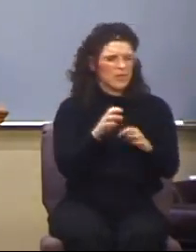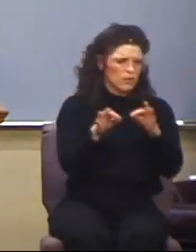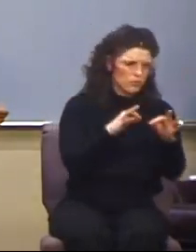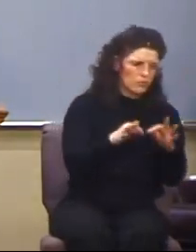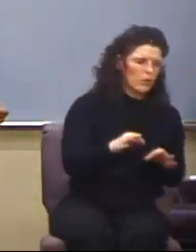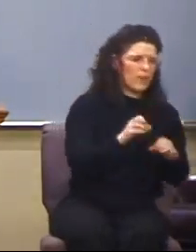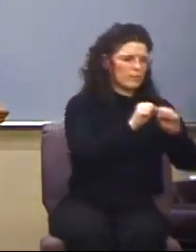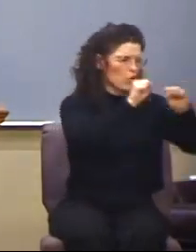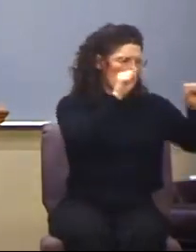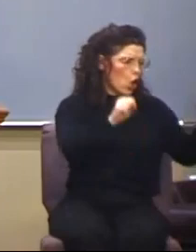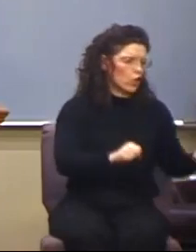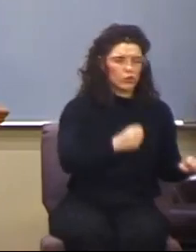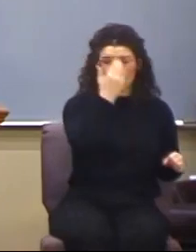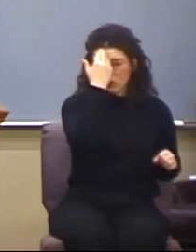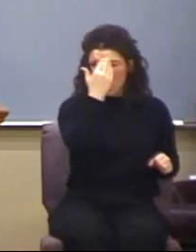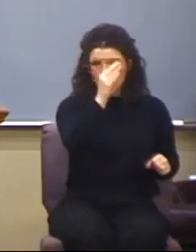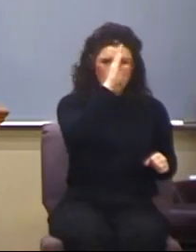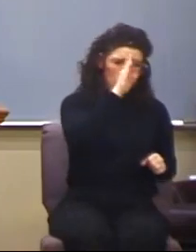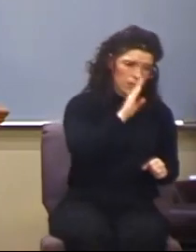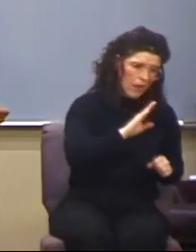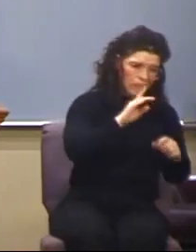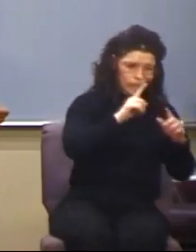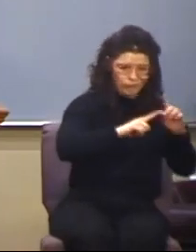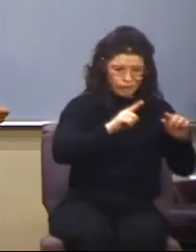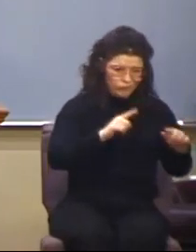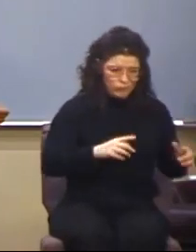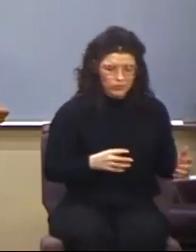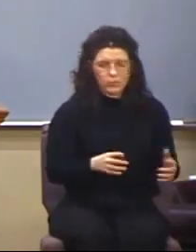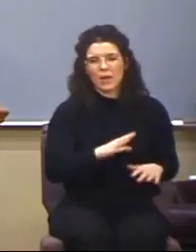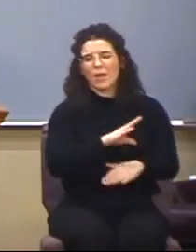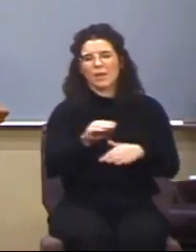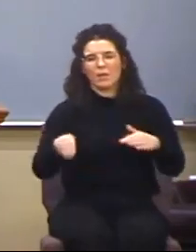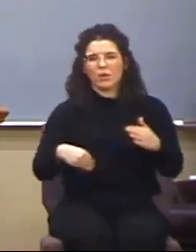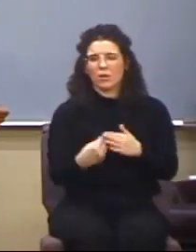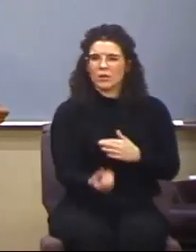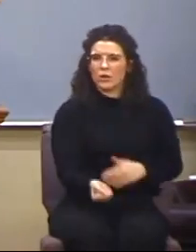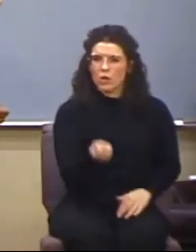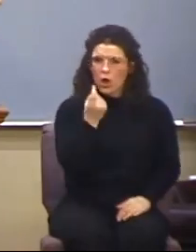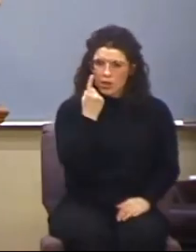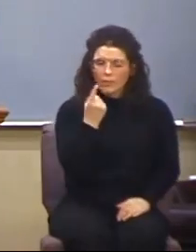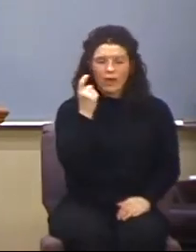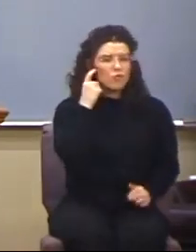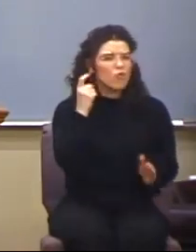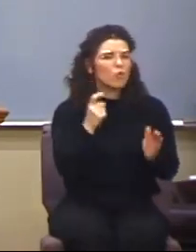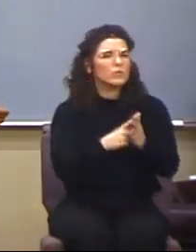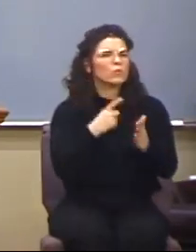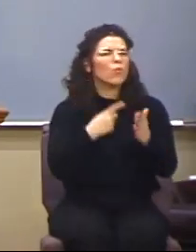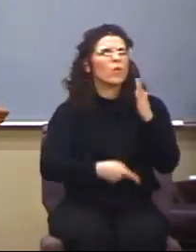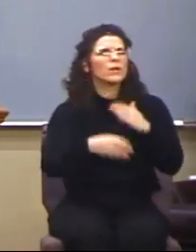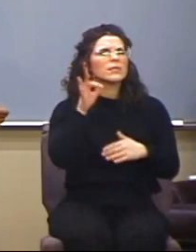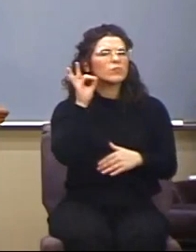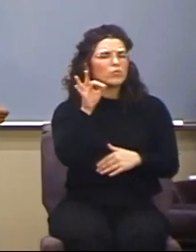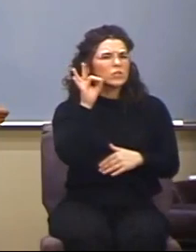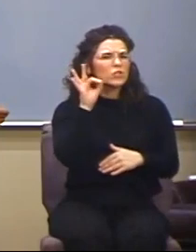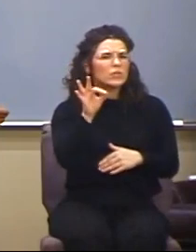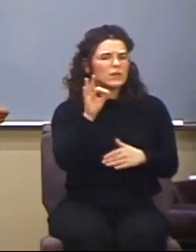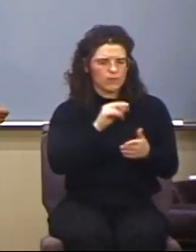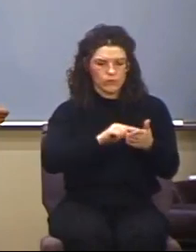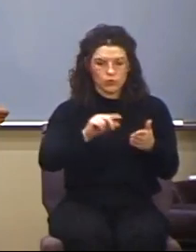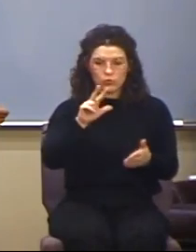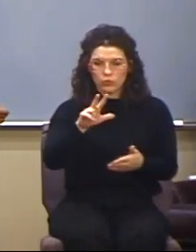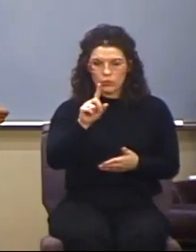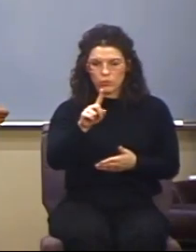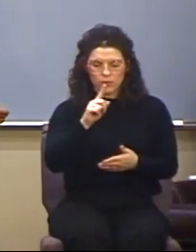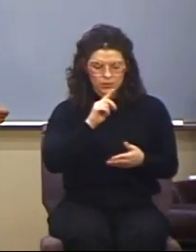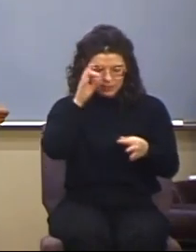unknown God, so on and so forth. And in light of all of that, notice what he is preaching. Verse 31, Because he